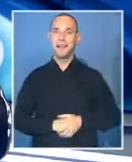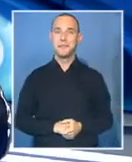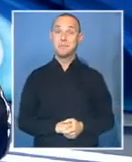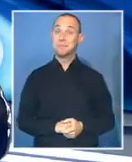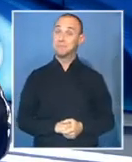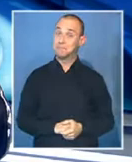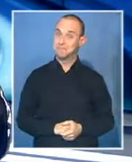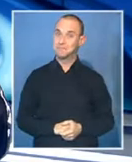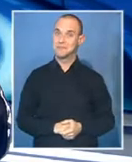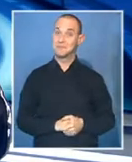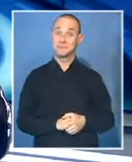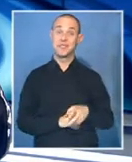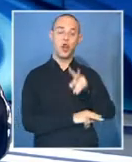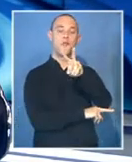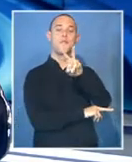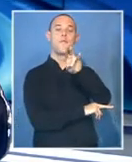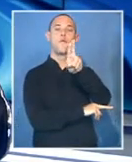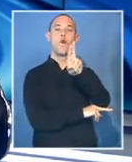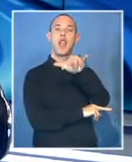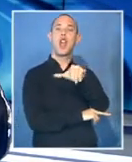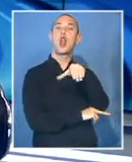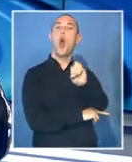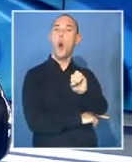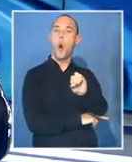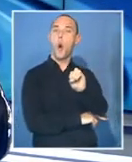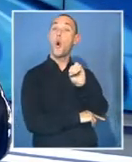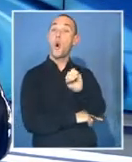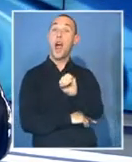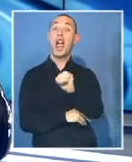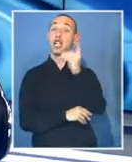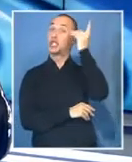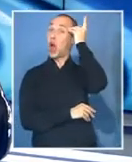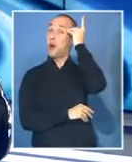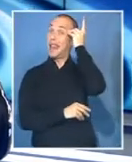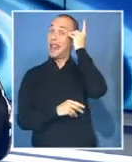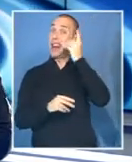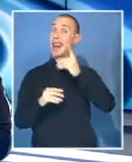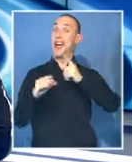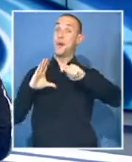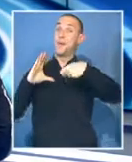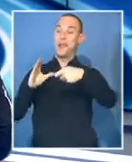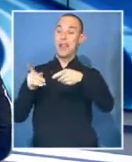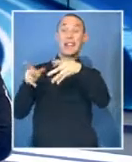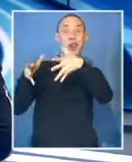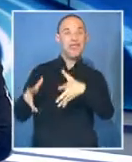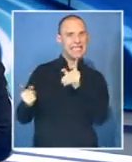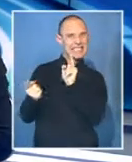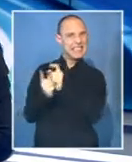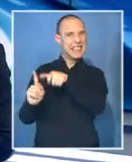That was our contributing editor, Vuyo Mvoko, chatting to Durban filmmaker and Nant Singh. Coming up after the break, we go further